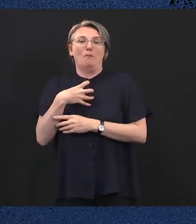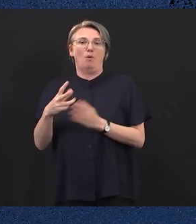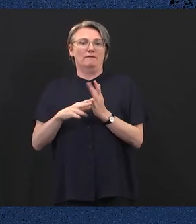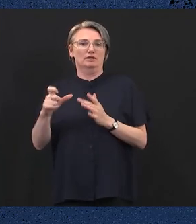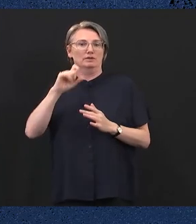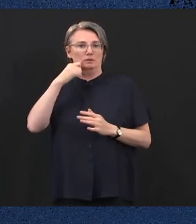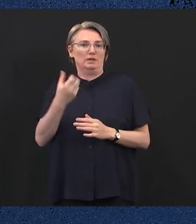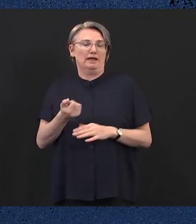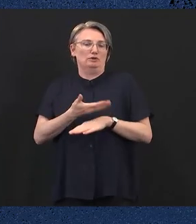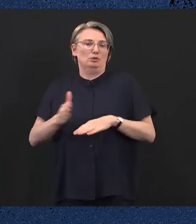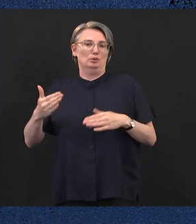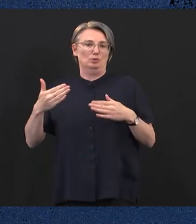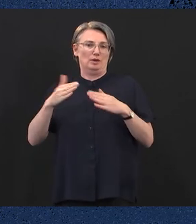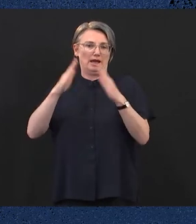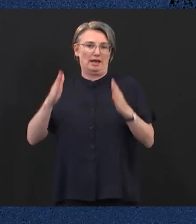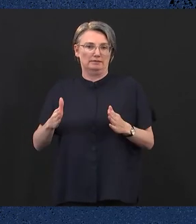to call home.